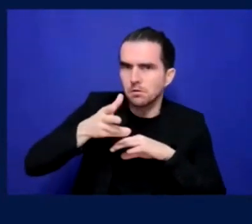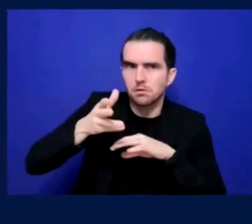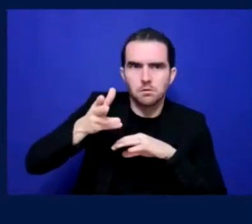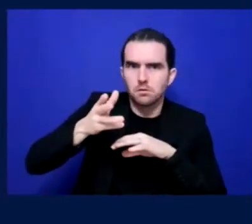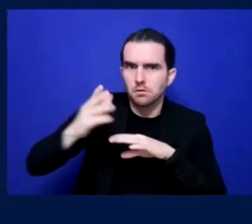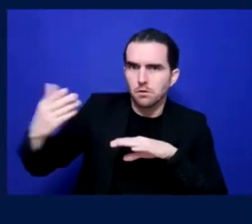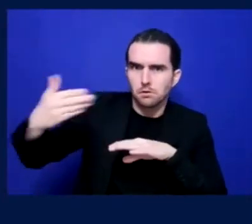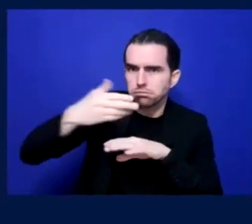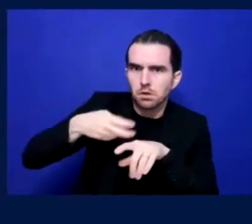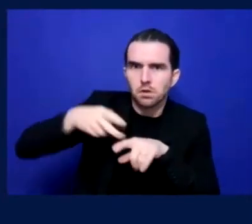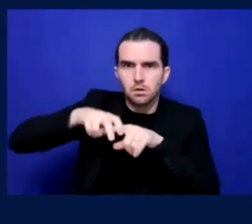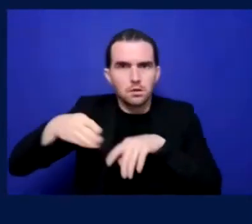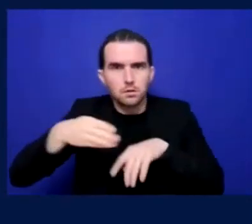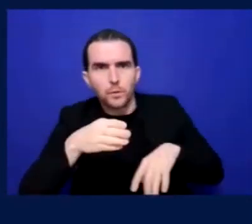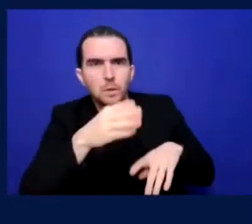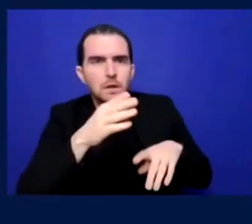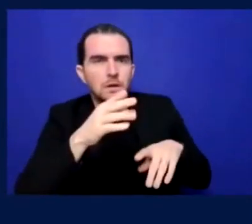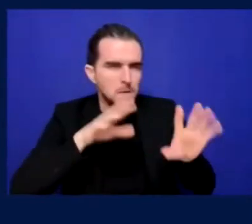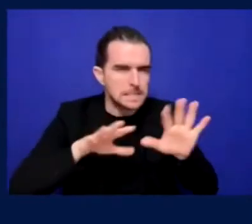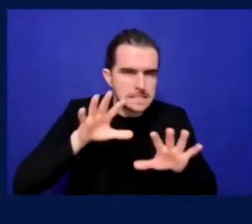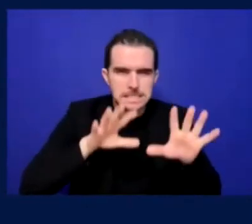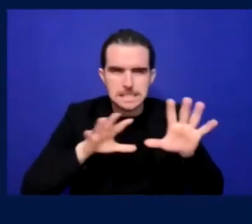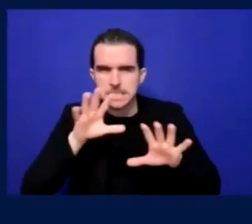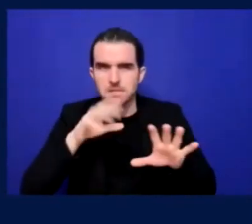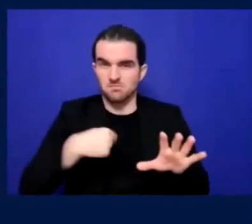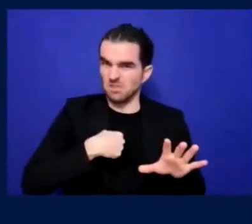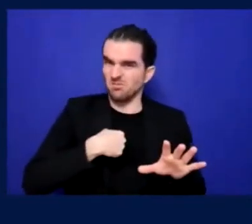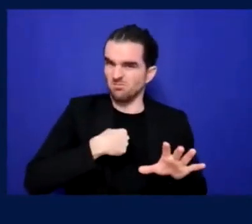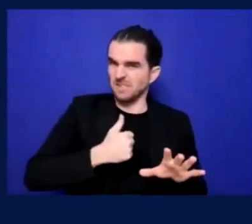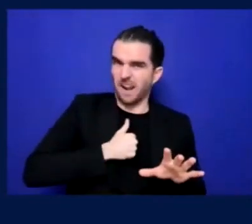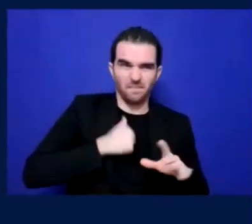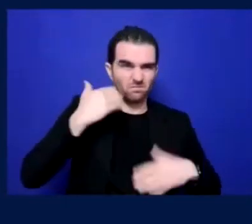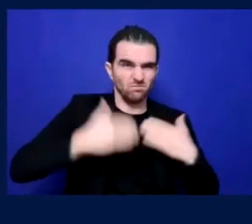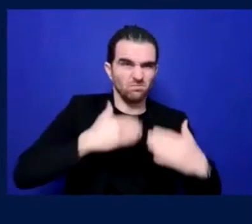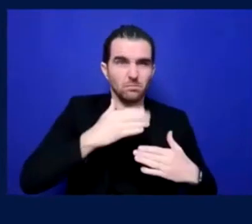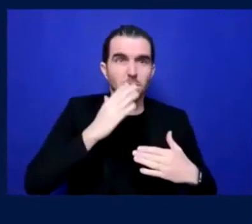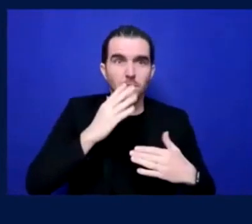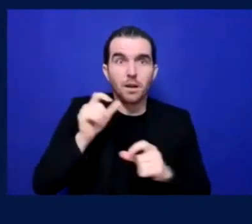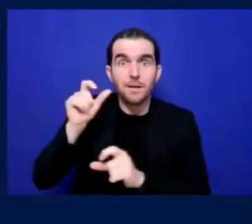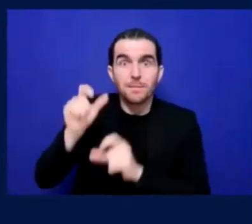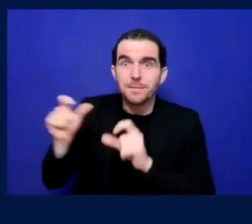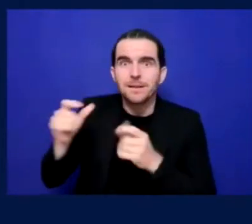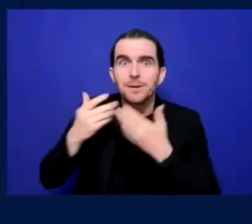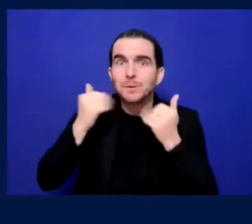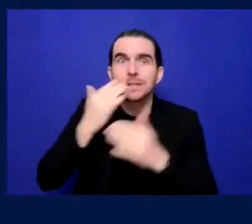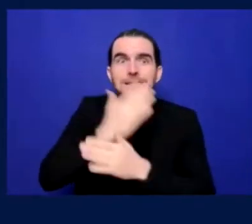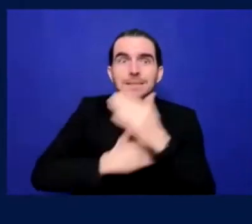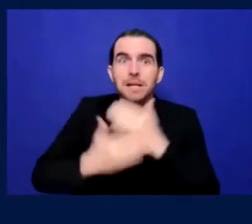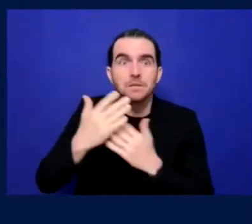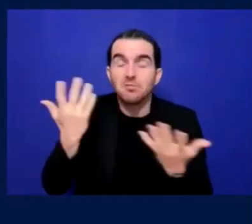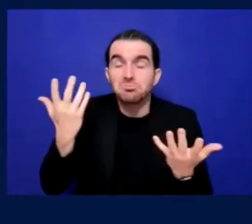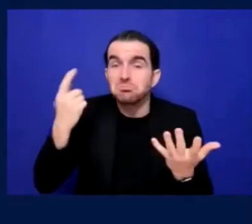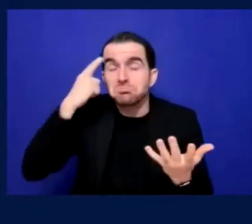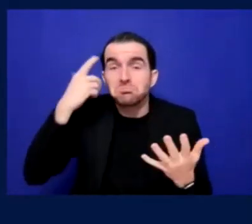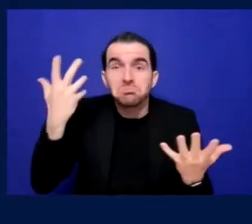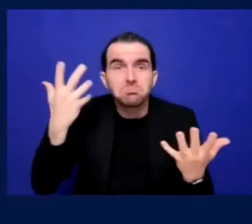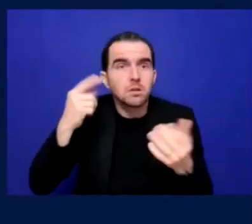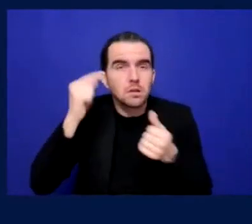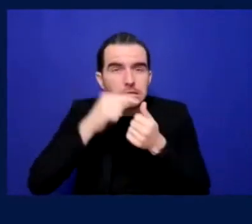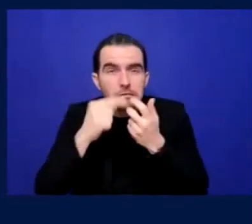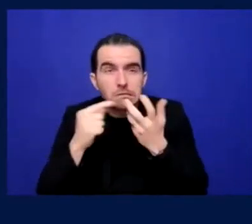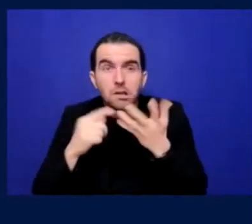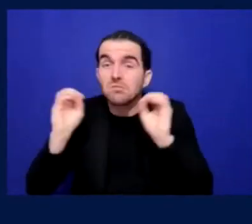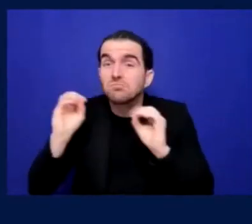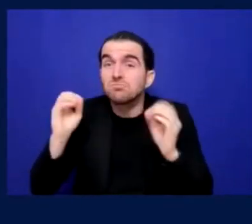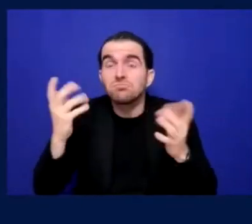would you particularly look out for or try and research as to accurate and up-to-date information? What things are you actually looking